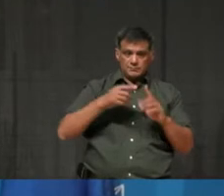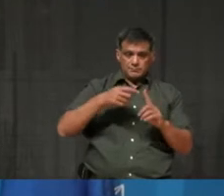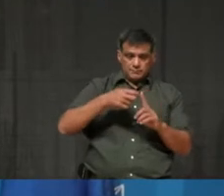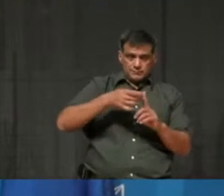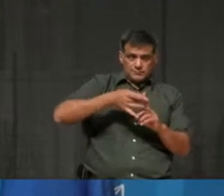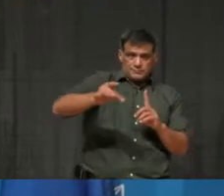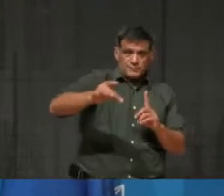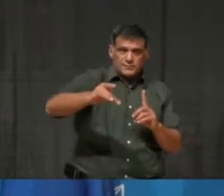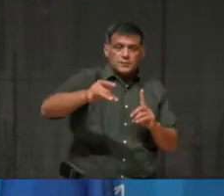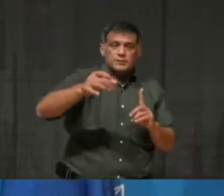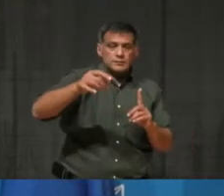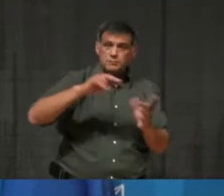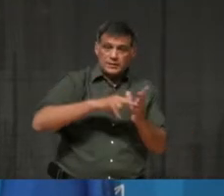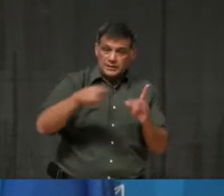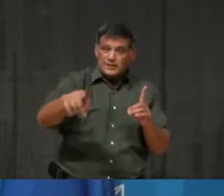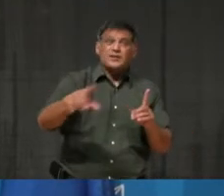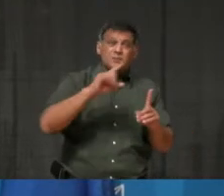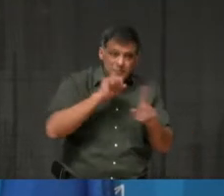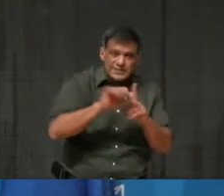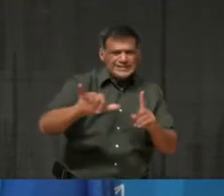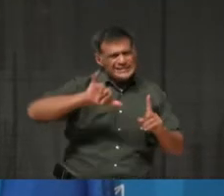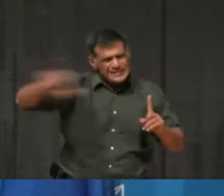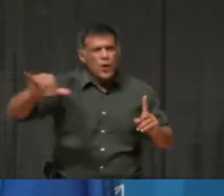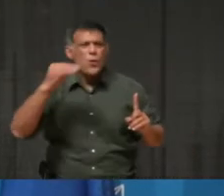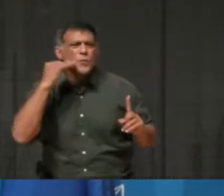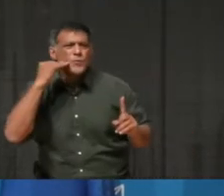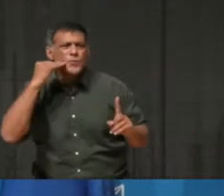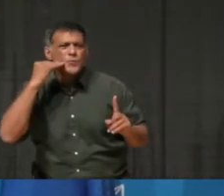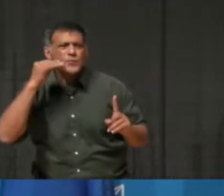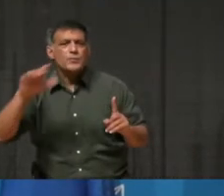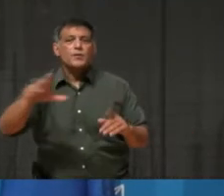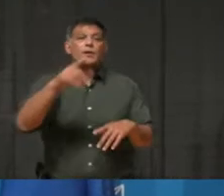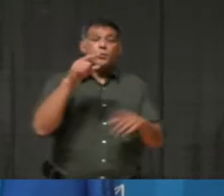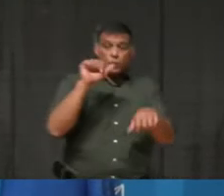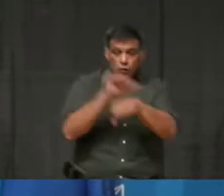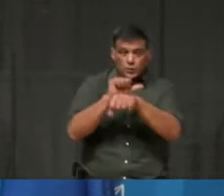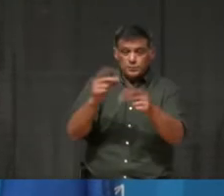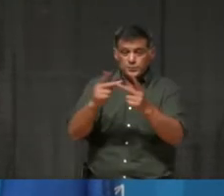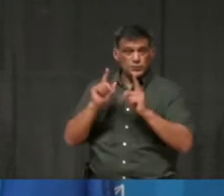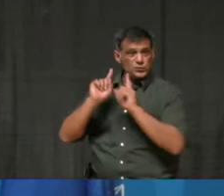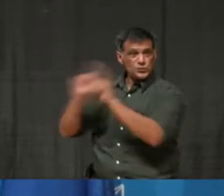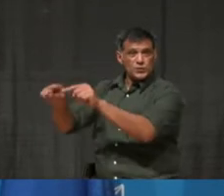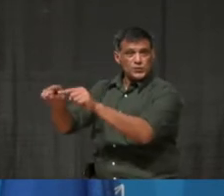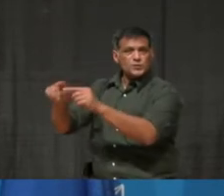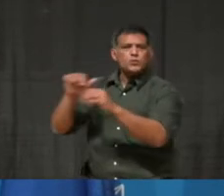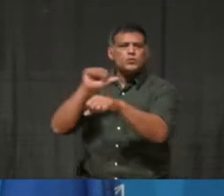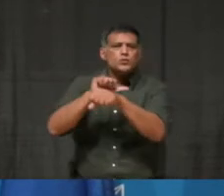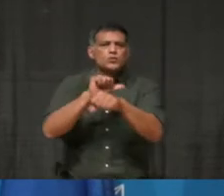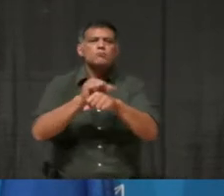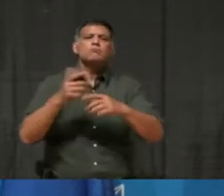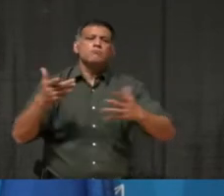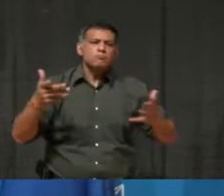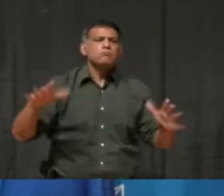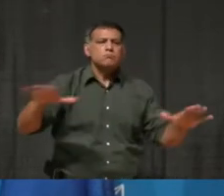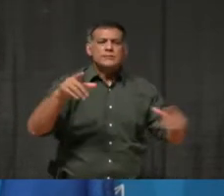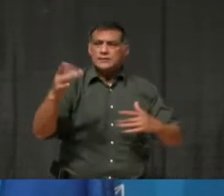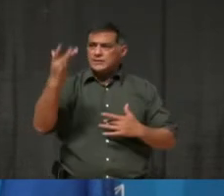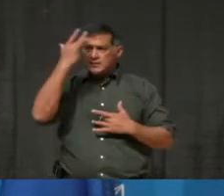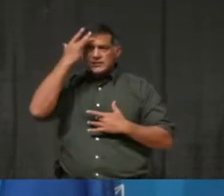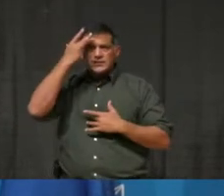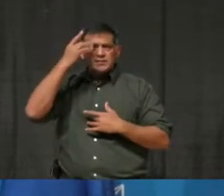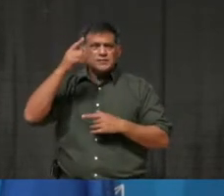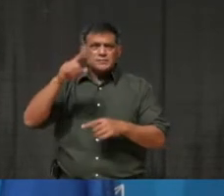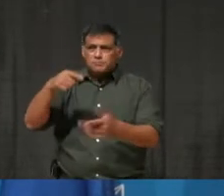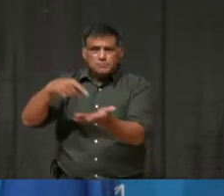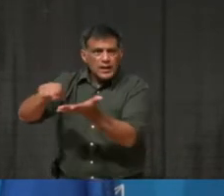to fight workplace transmission in essential workplaces with advocacy for paid sick days, better worker protections, and workplace